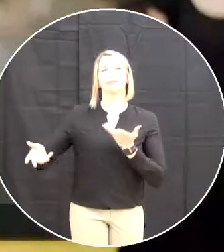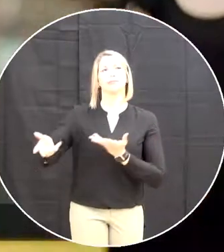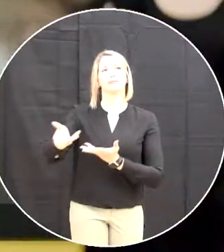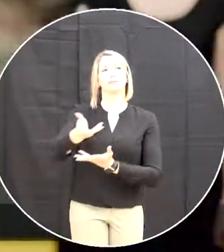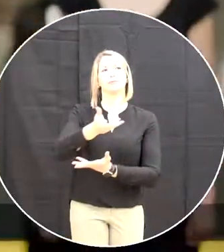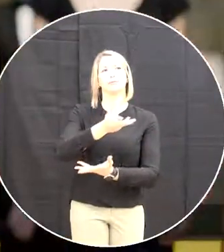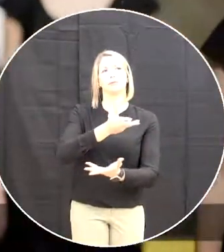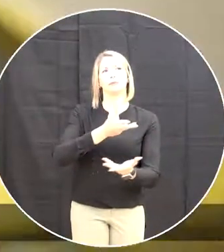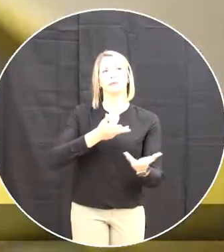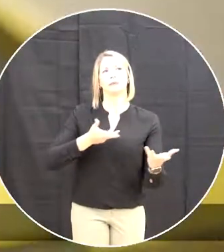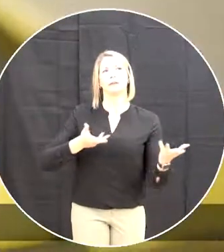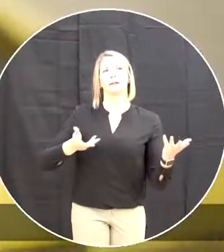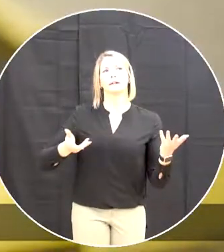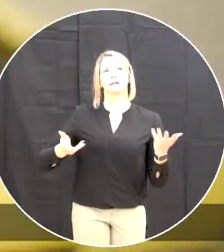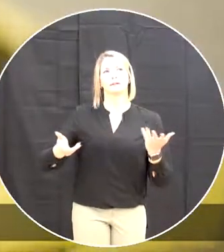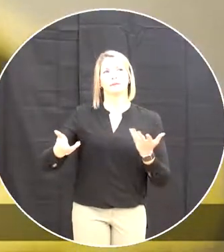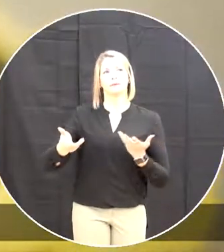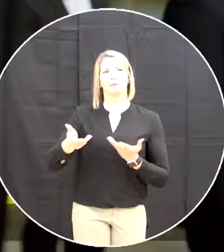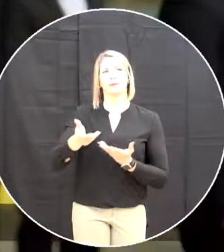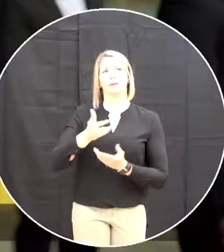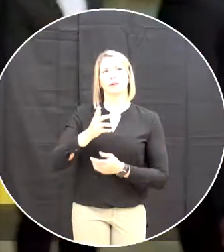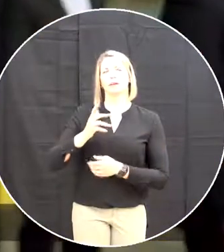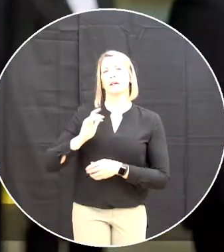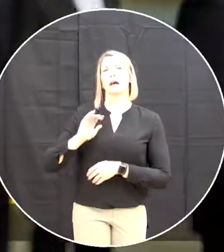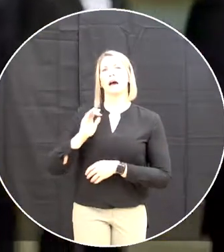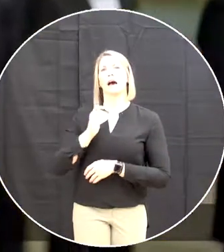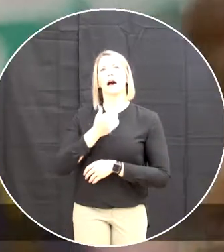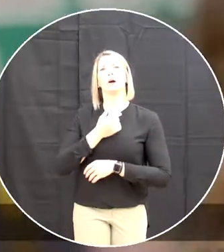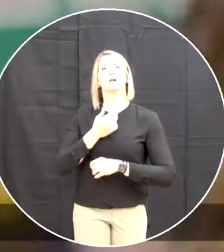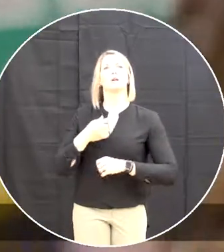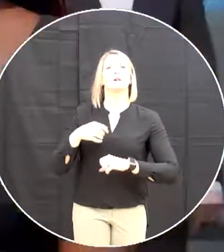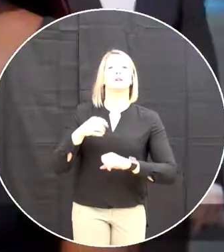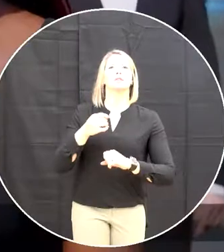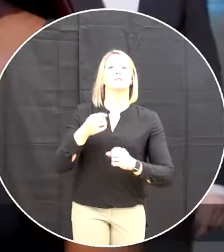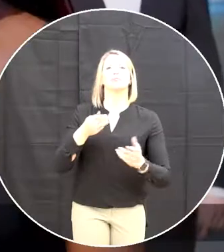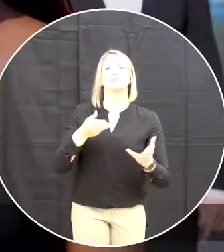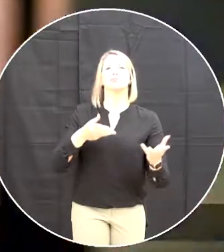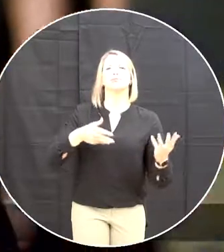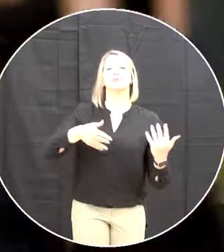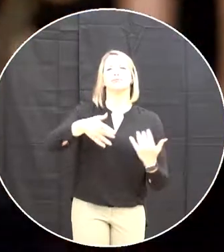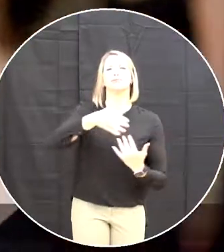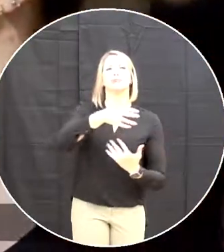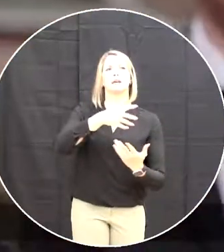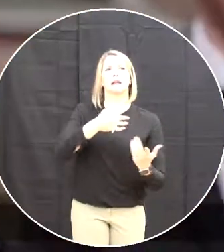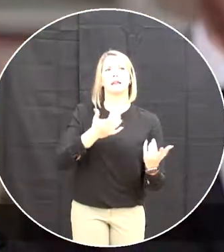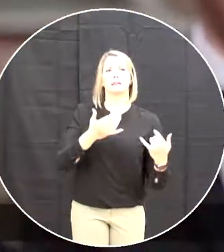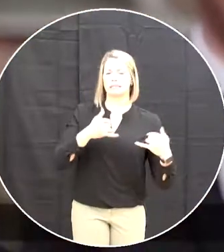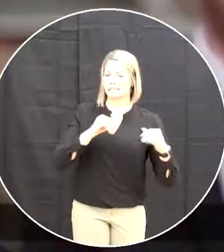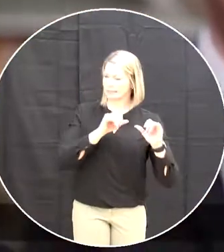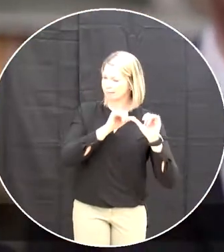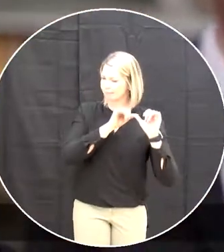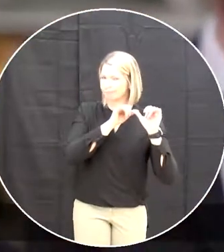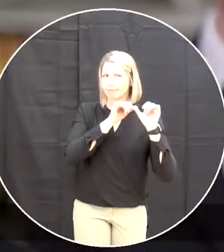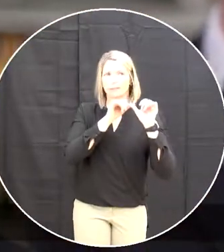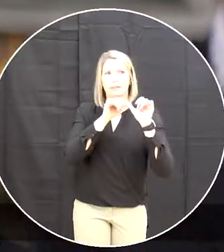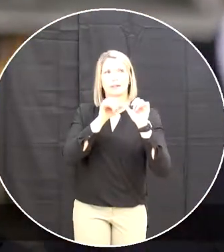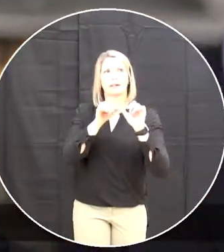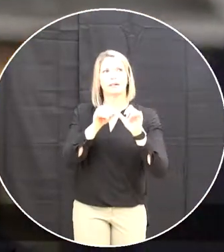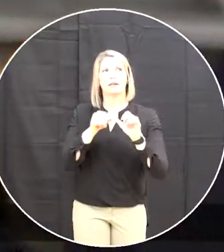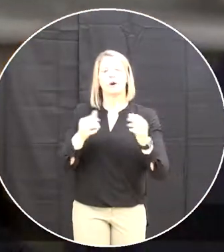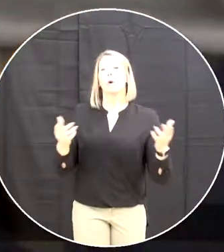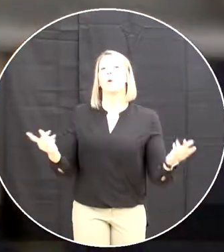cry How dawn the storm we be lost On the